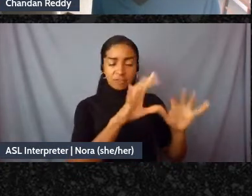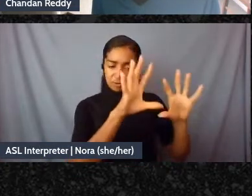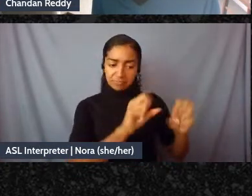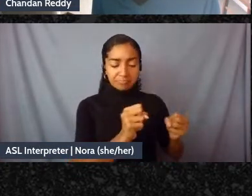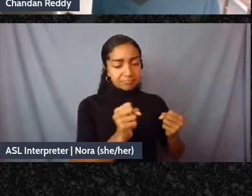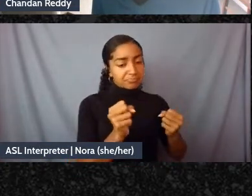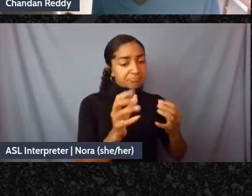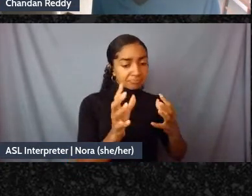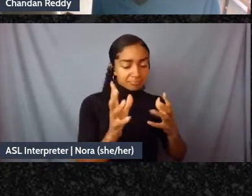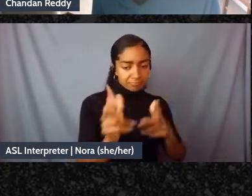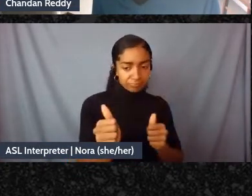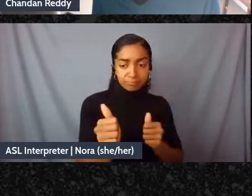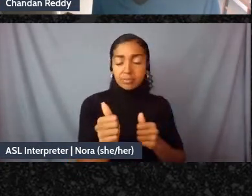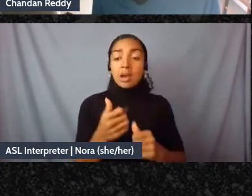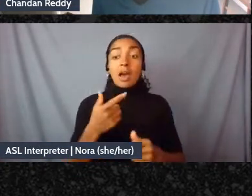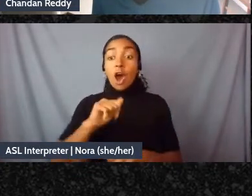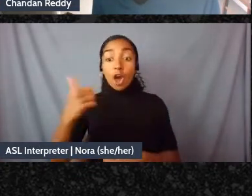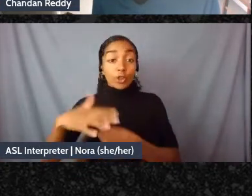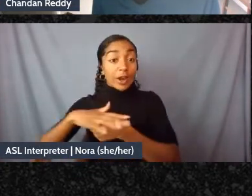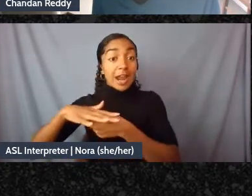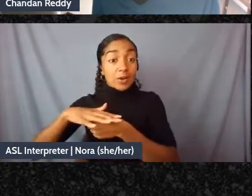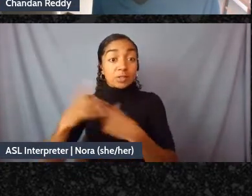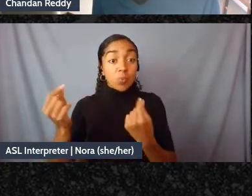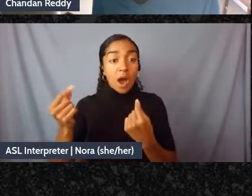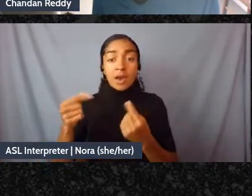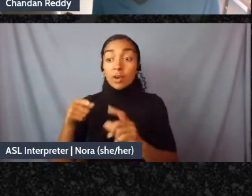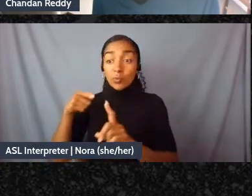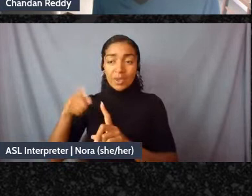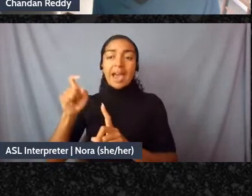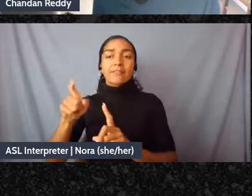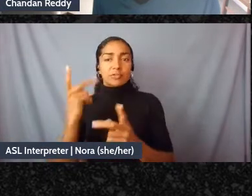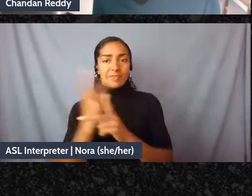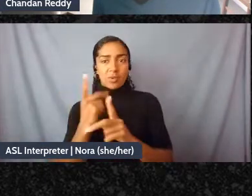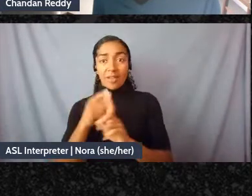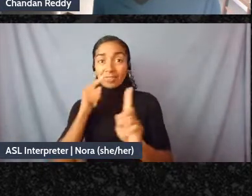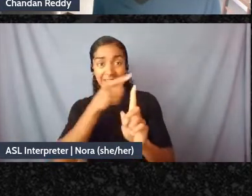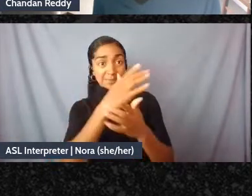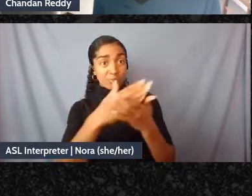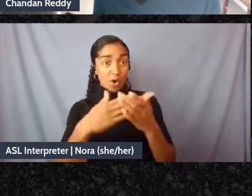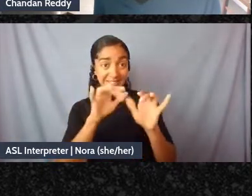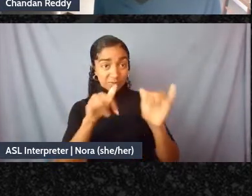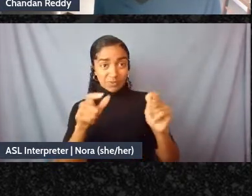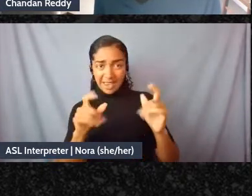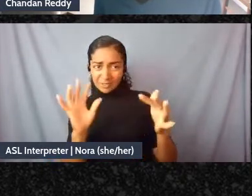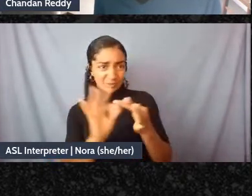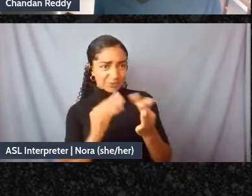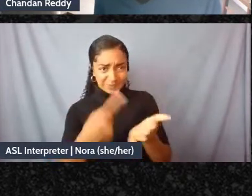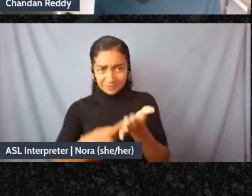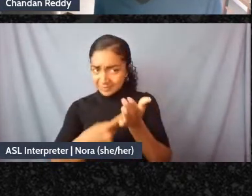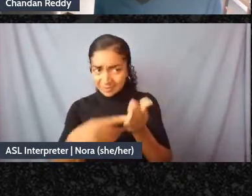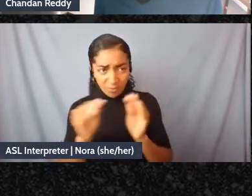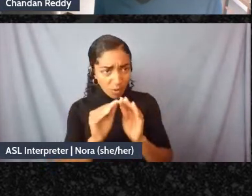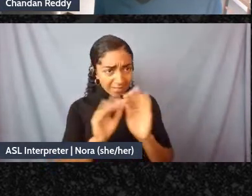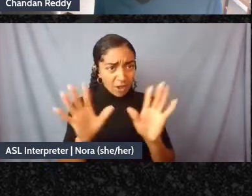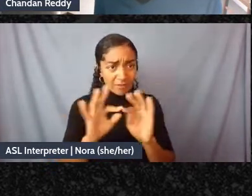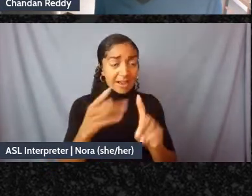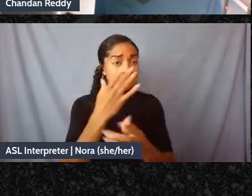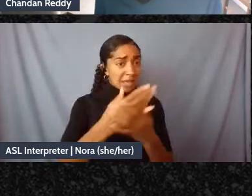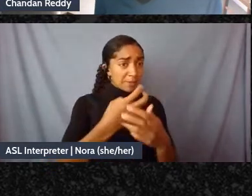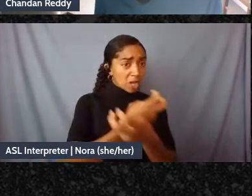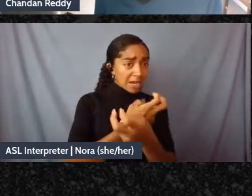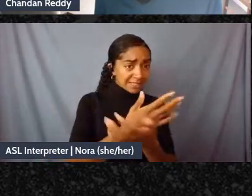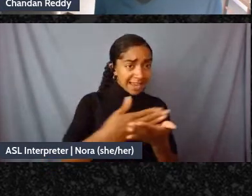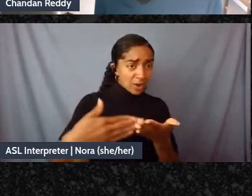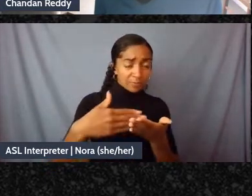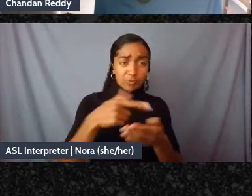to just communicate between the different parts of the system that there's something toxic here but we can still intervene and in other places the mycelium is like